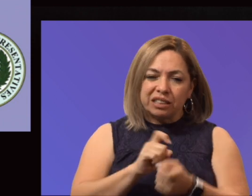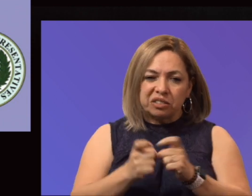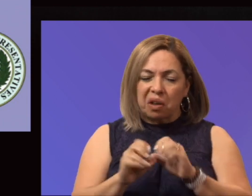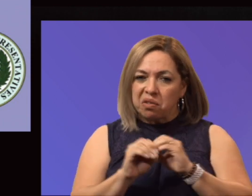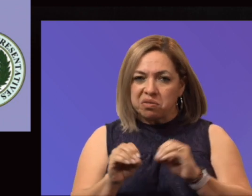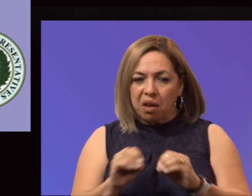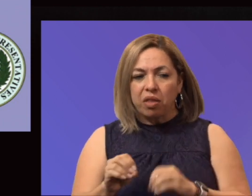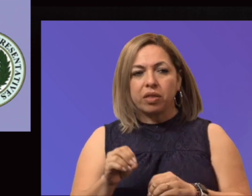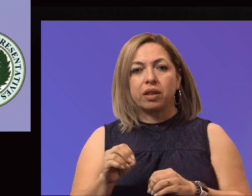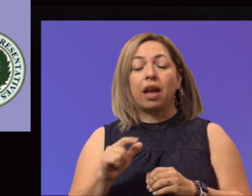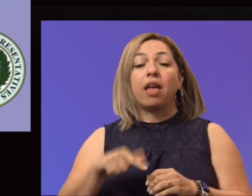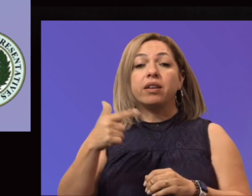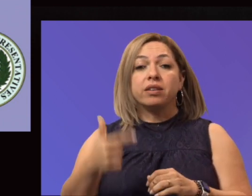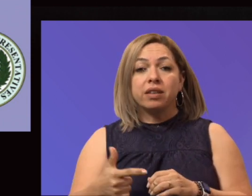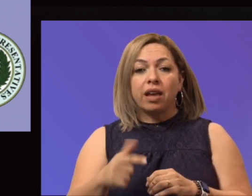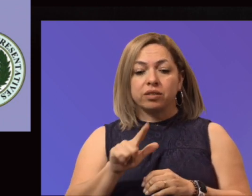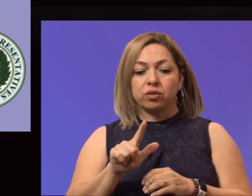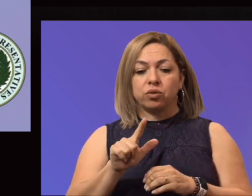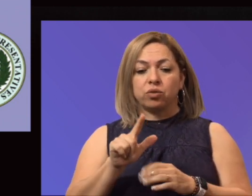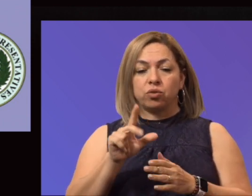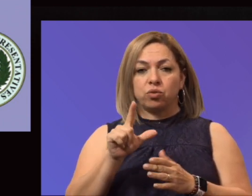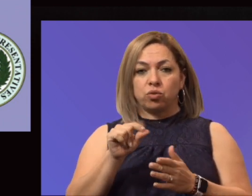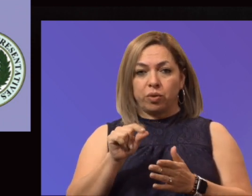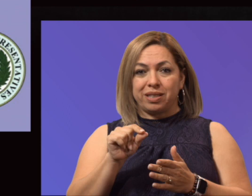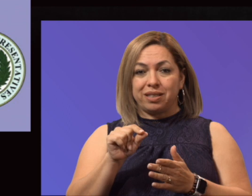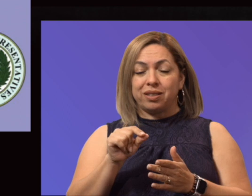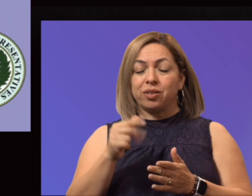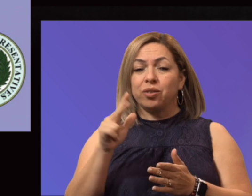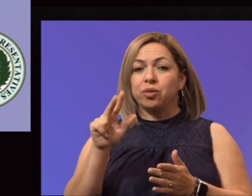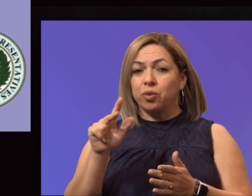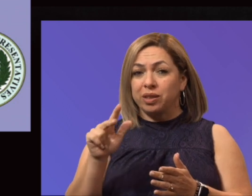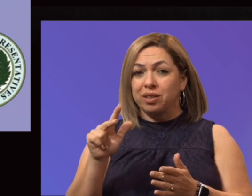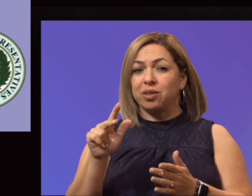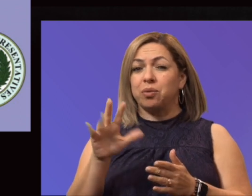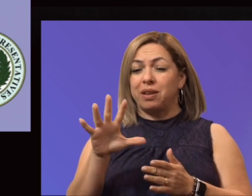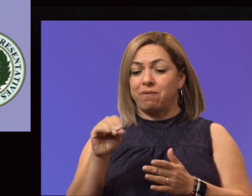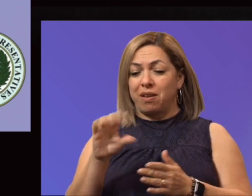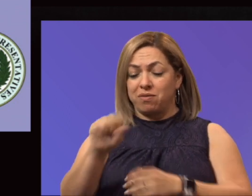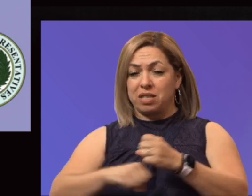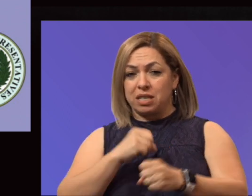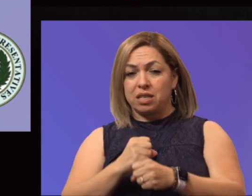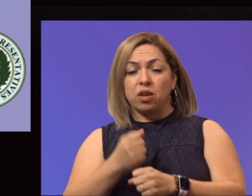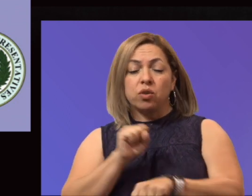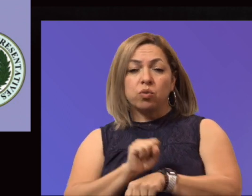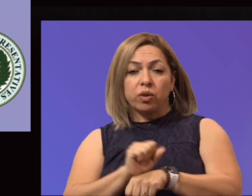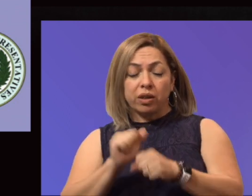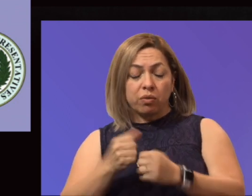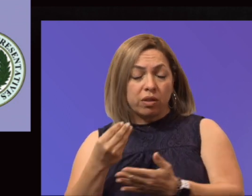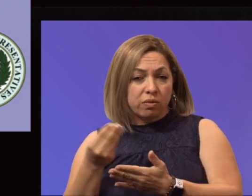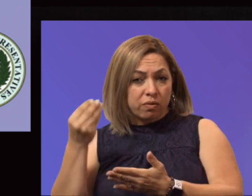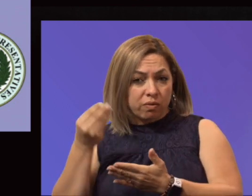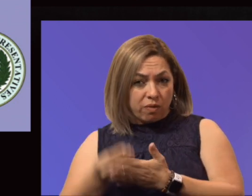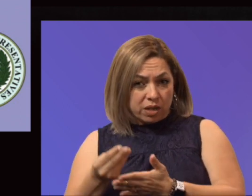session, 2023, it'll be 50 years that we've been operating with that funding. There have been iterations over the years such